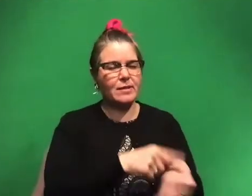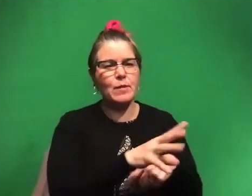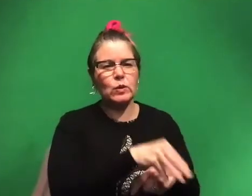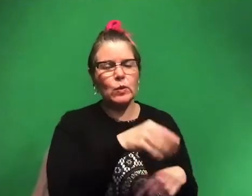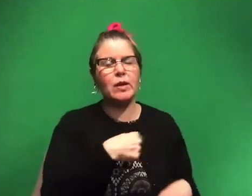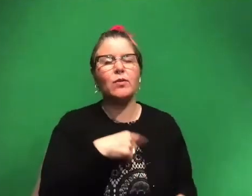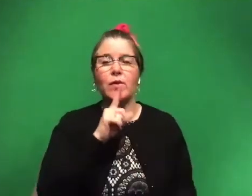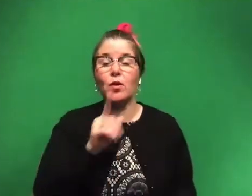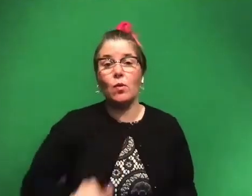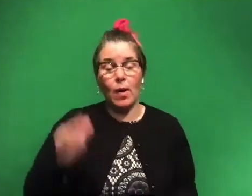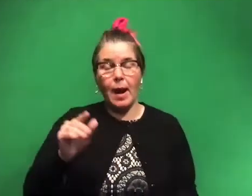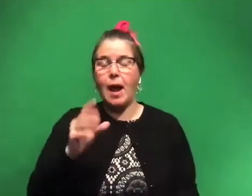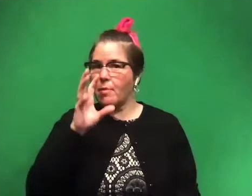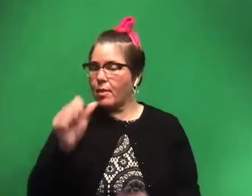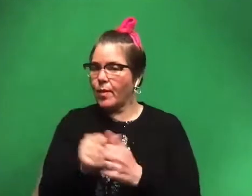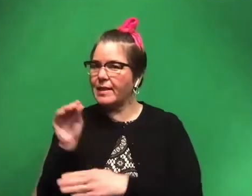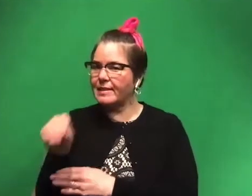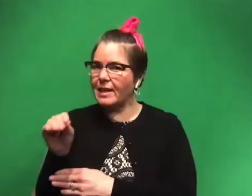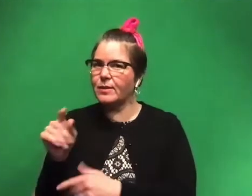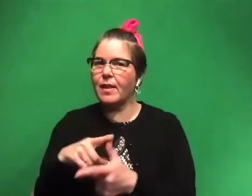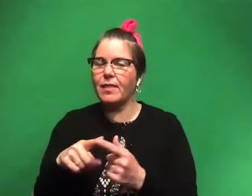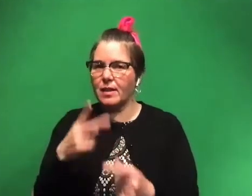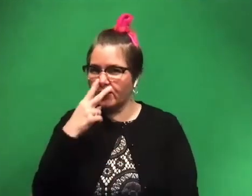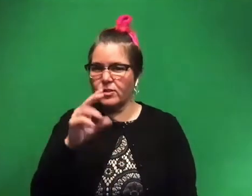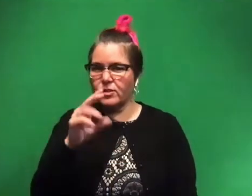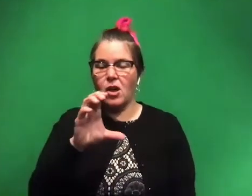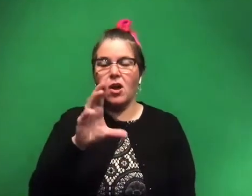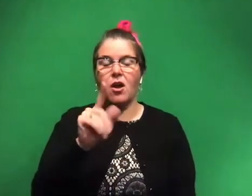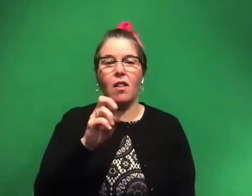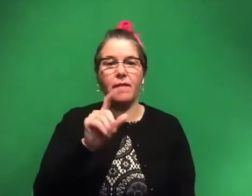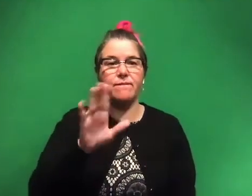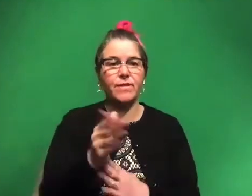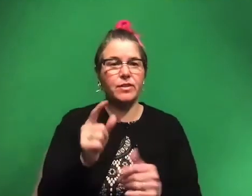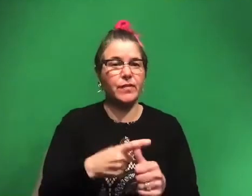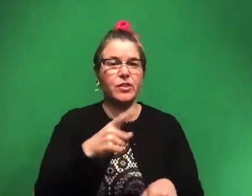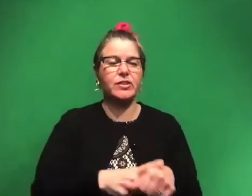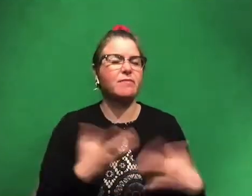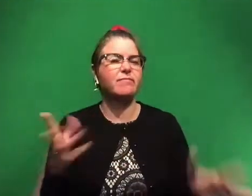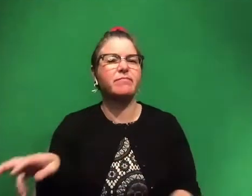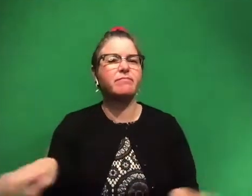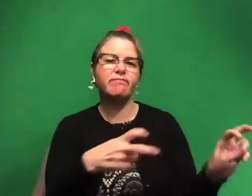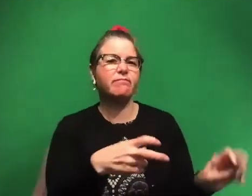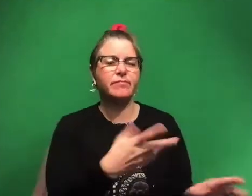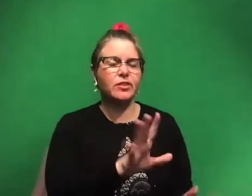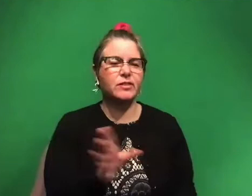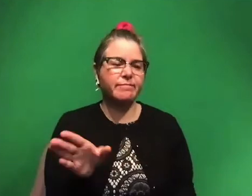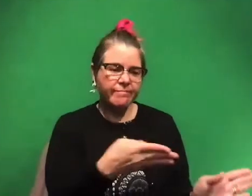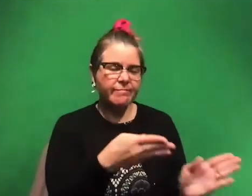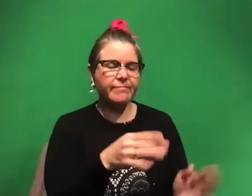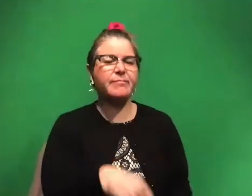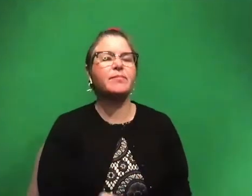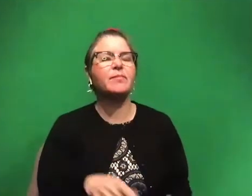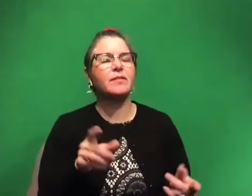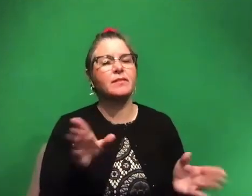as a kid. And then I saw a cuttlefish for the first time. And that was, that was the end of that. I like, it's really switched to squid.